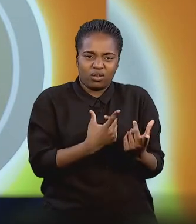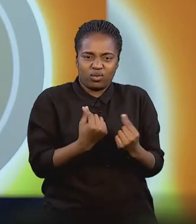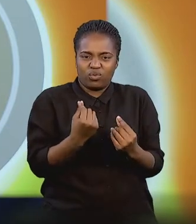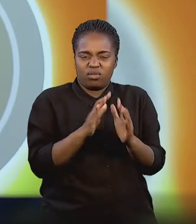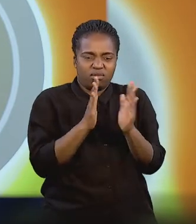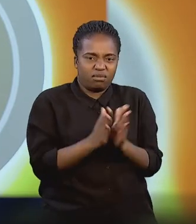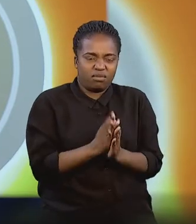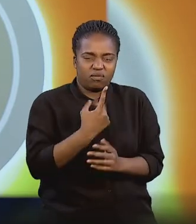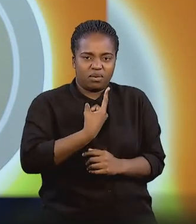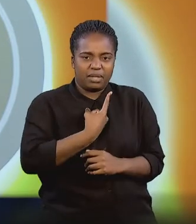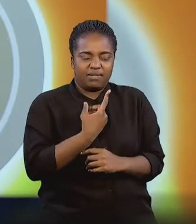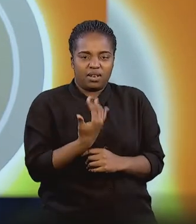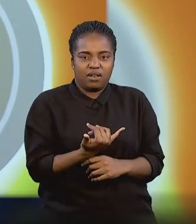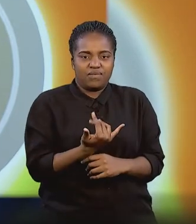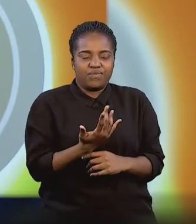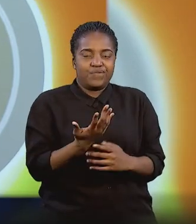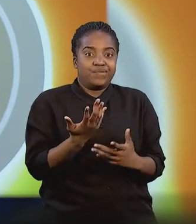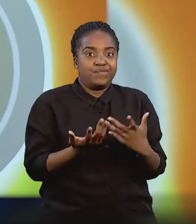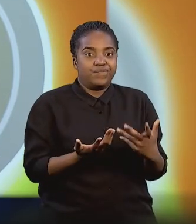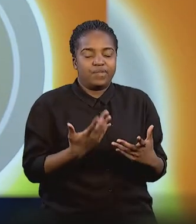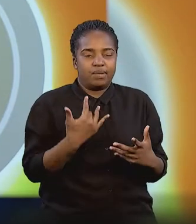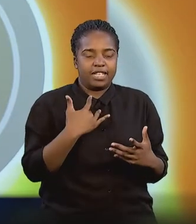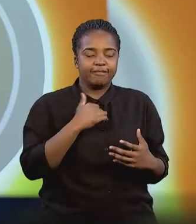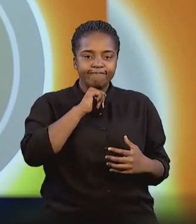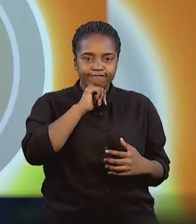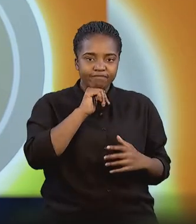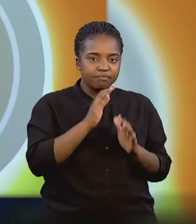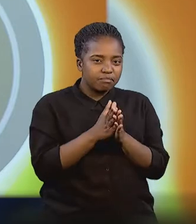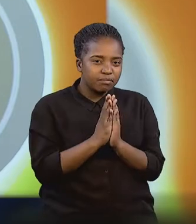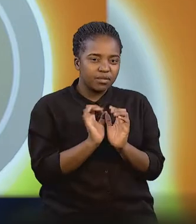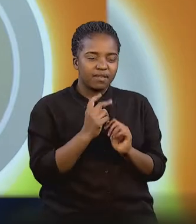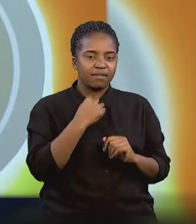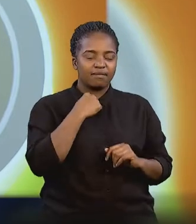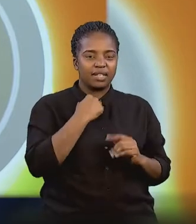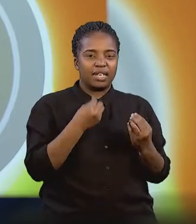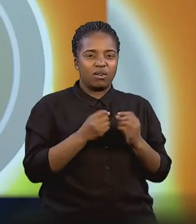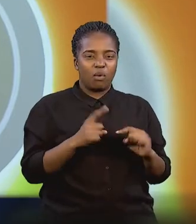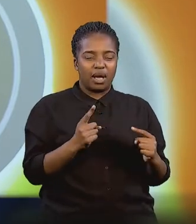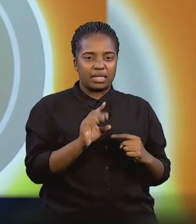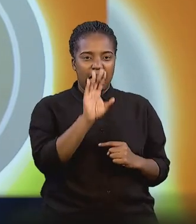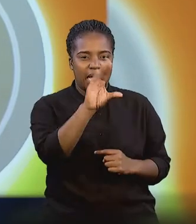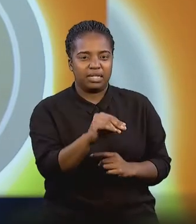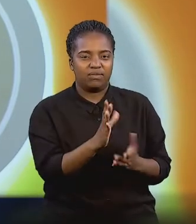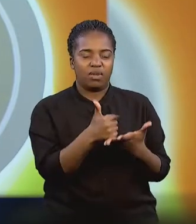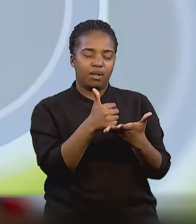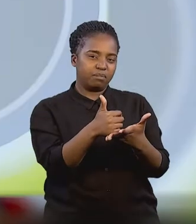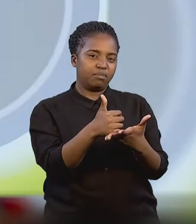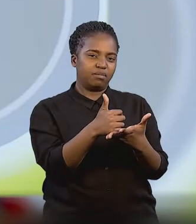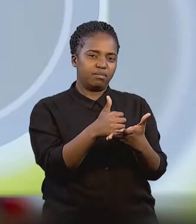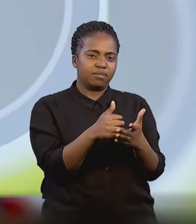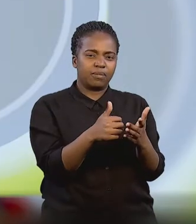could do everything for myself. And now, by me being humbled, I have to ask, if I can't do something, I need to ask for help.